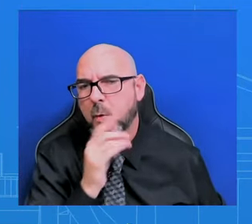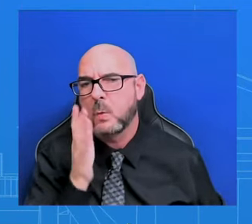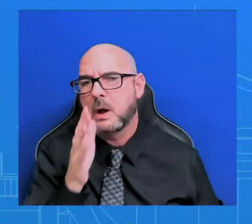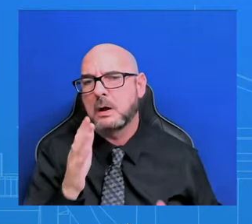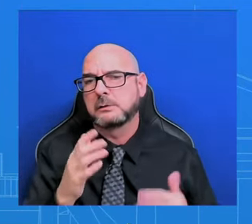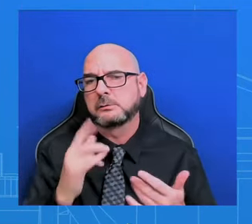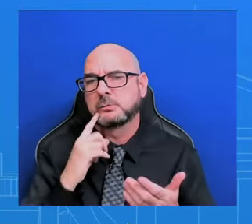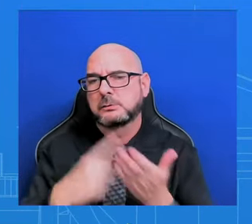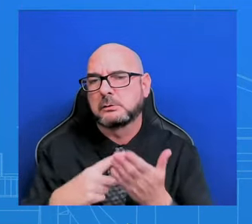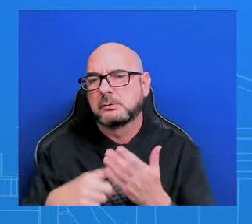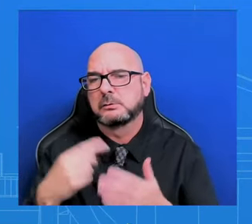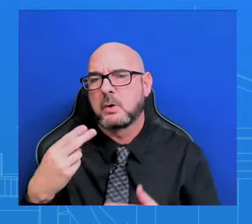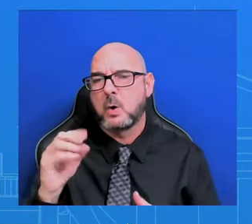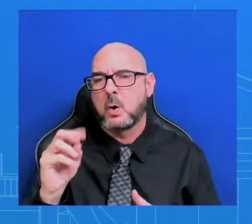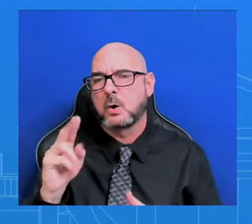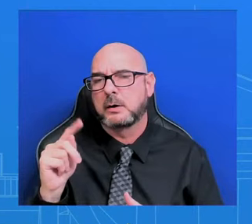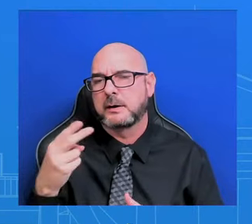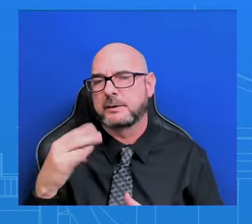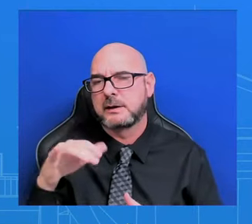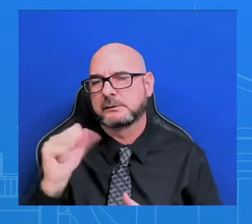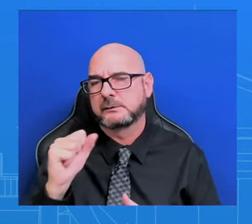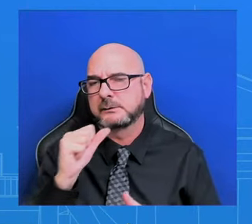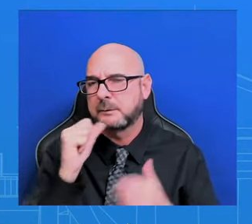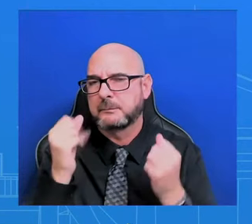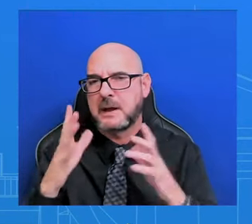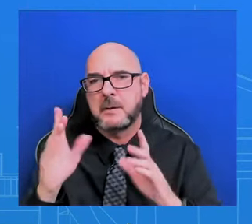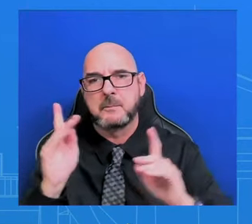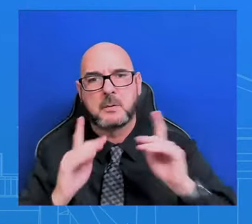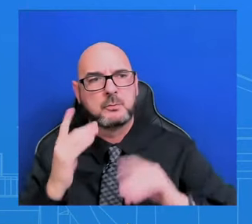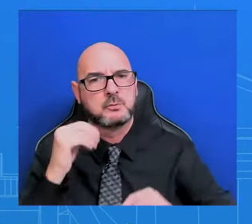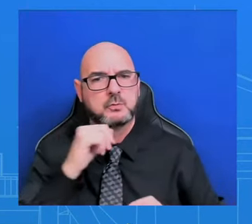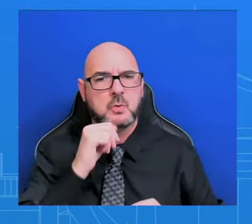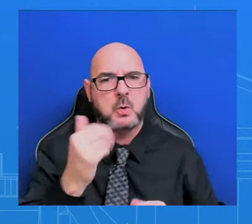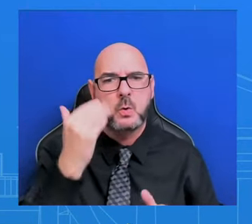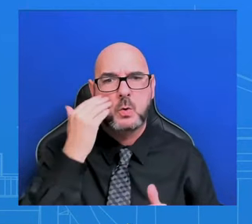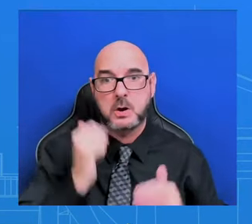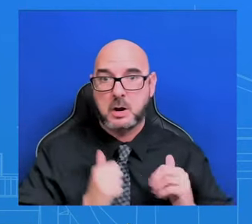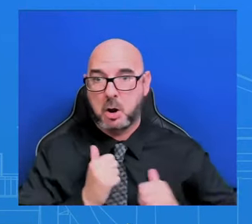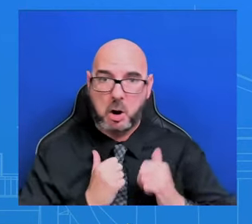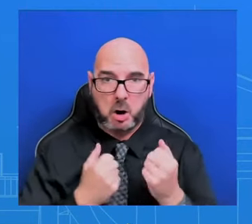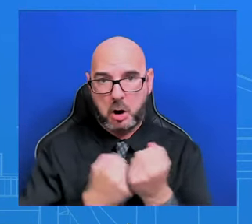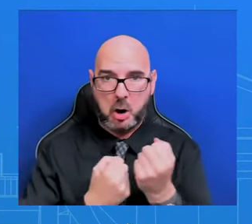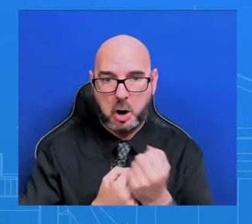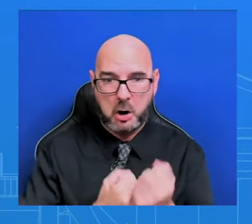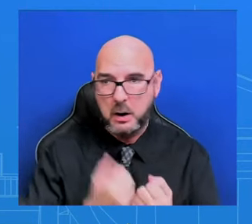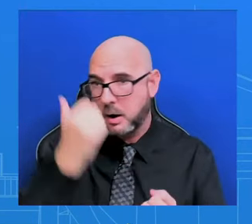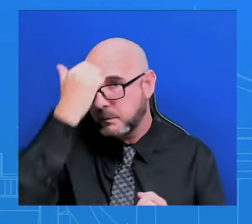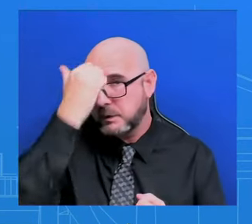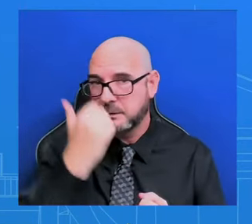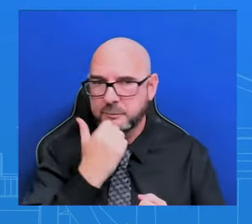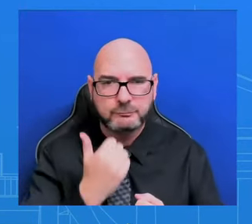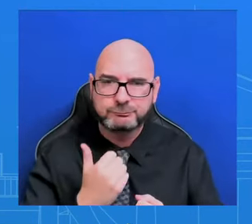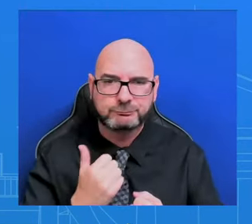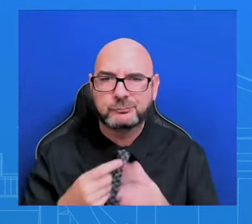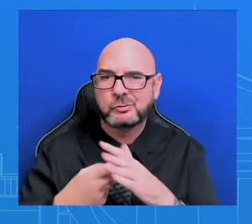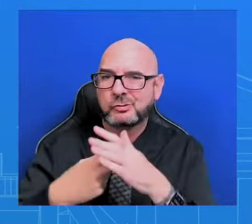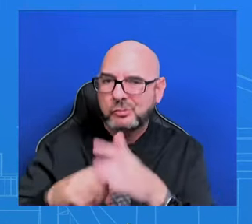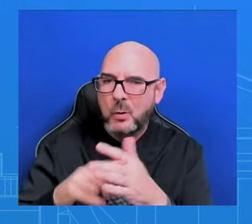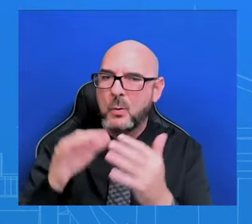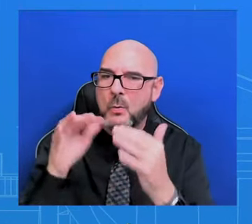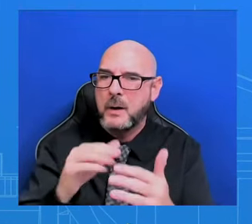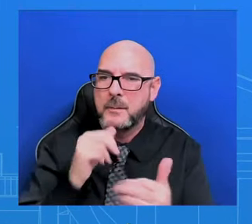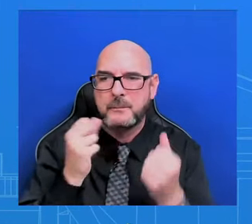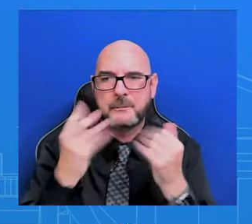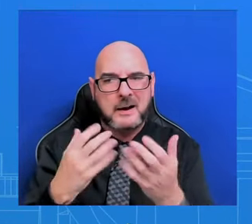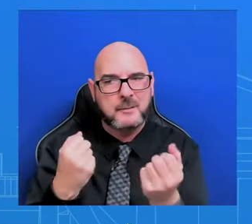people that are jumping in with two feet to help Hamas in this war that they started on the 7th of October. Thanks, John. have one on the Middle